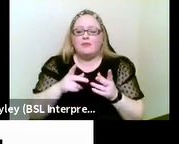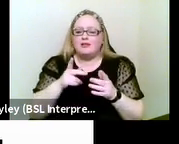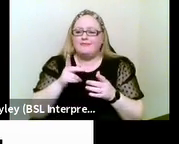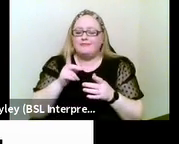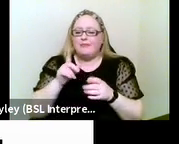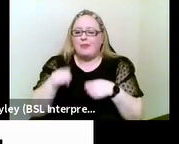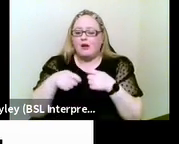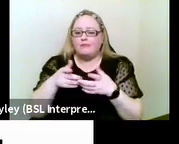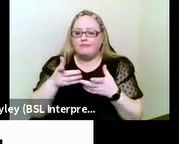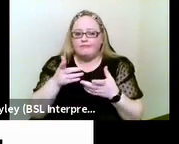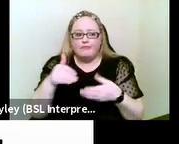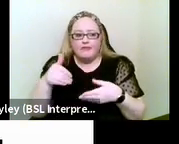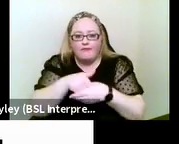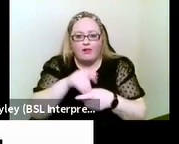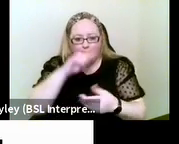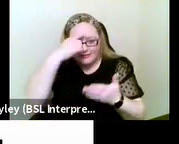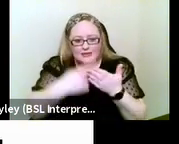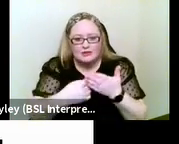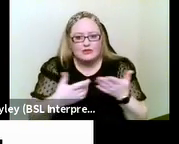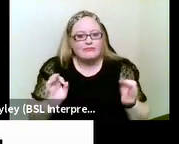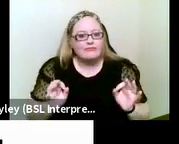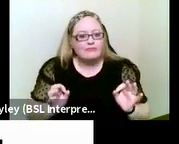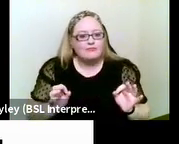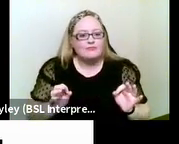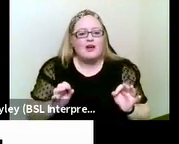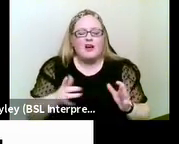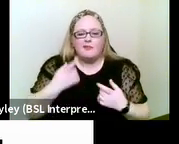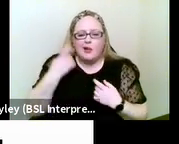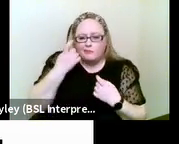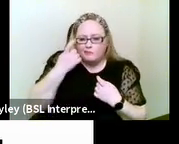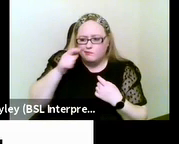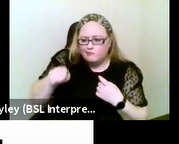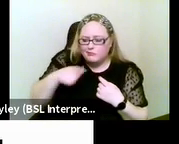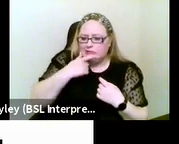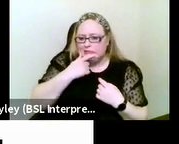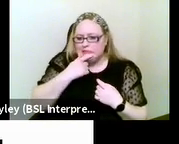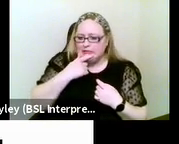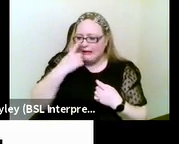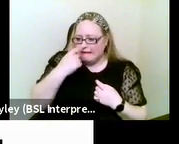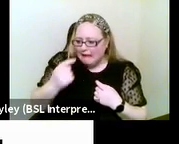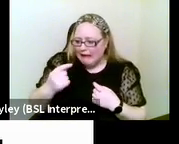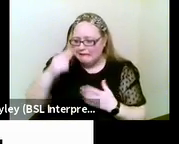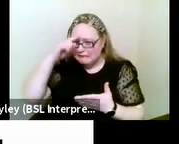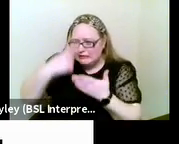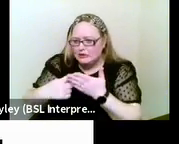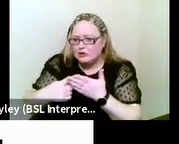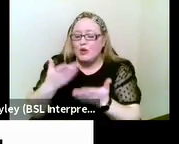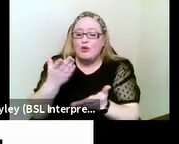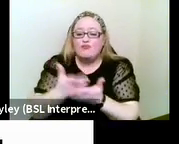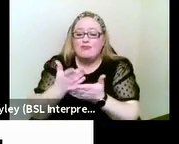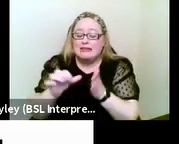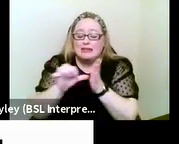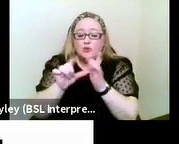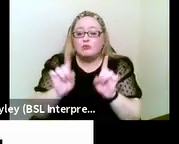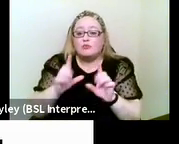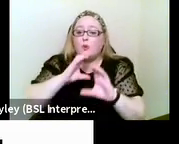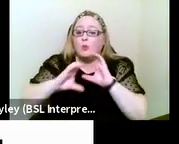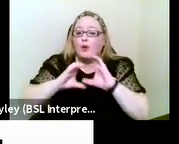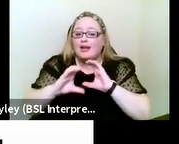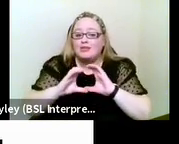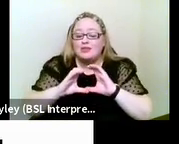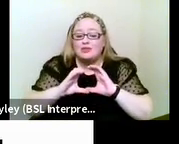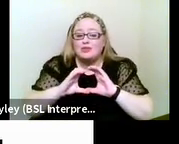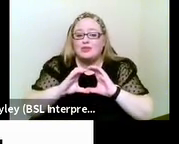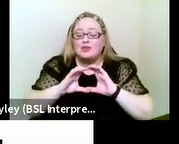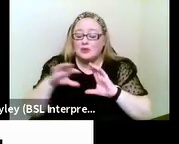about people's capacity to make decisions when really this is simply an issue around communication and somebody requiring